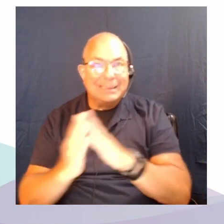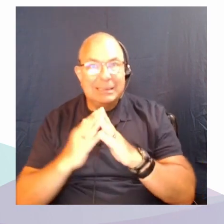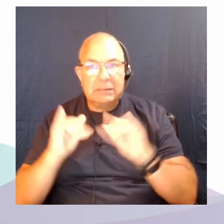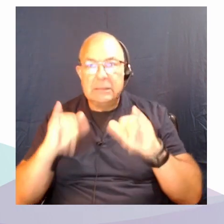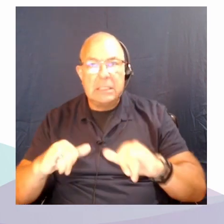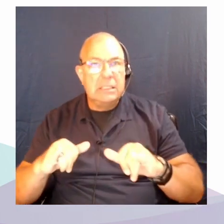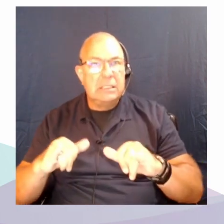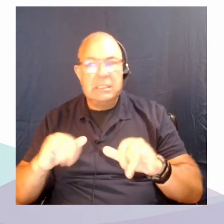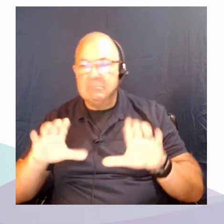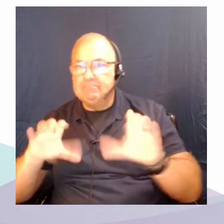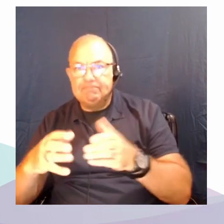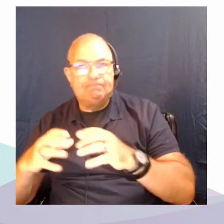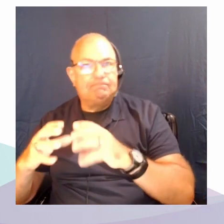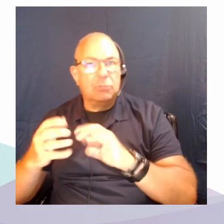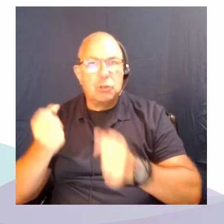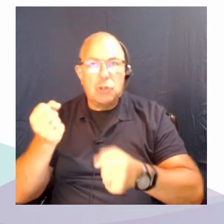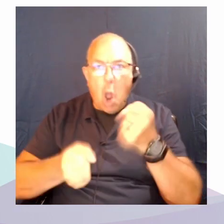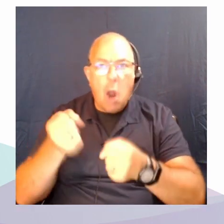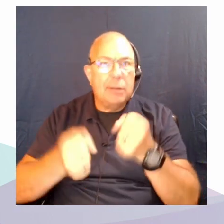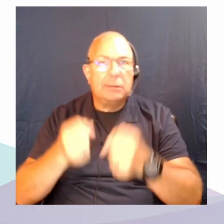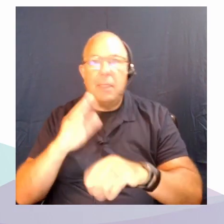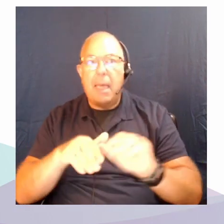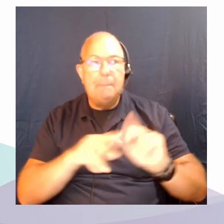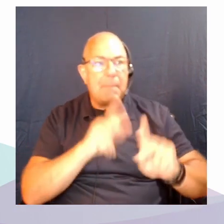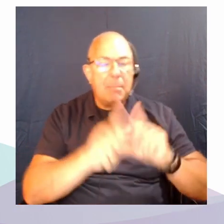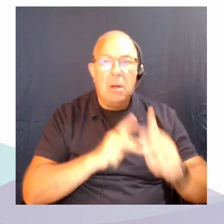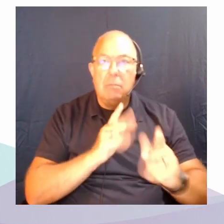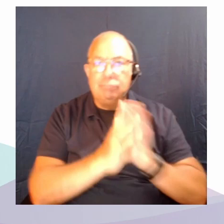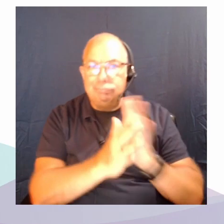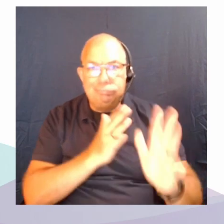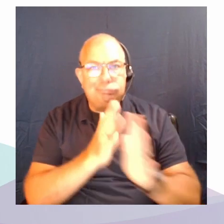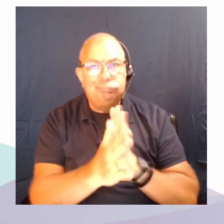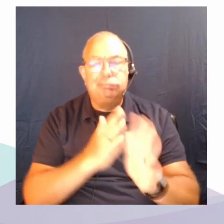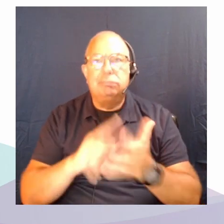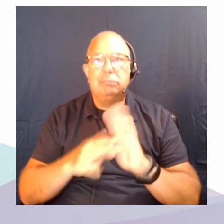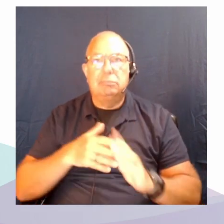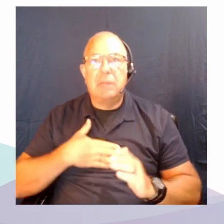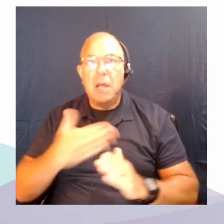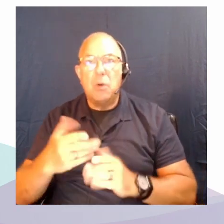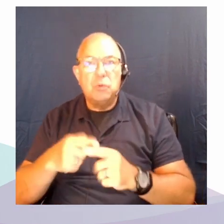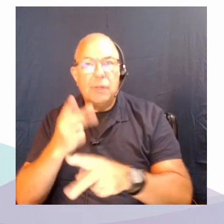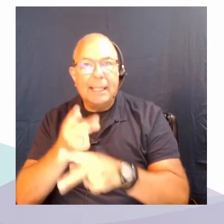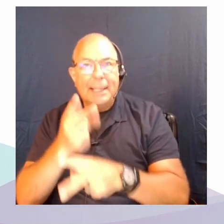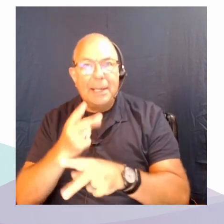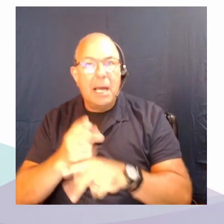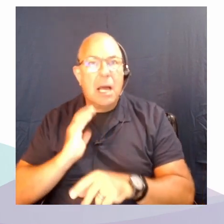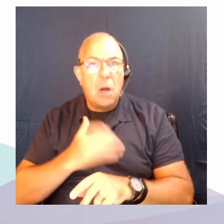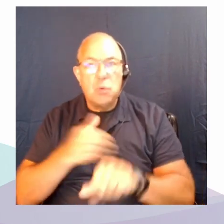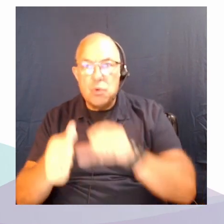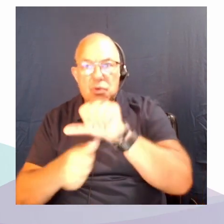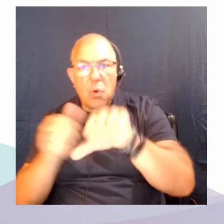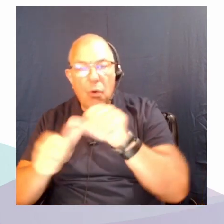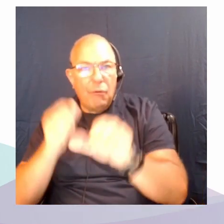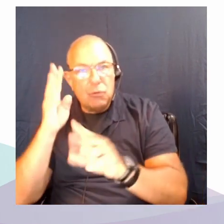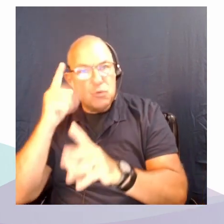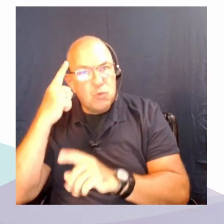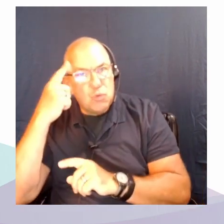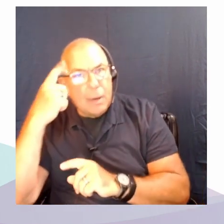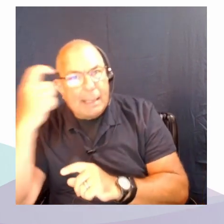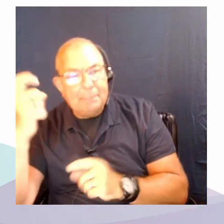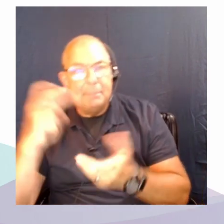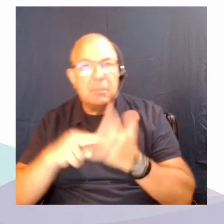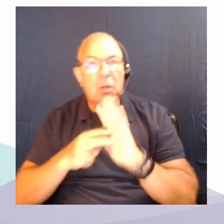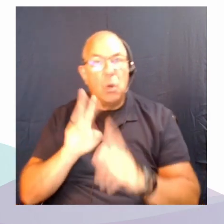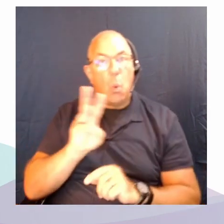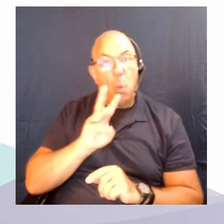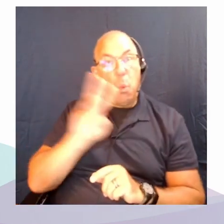cars instead of people. They allow us to sustain the infrastructures of our social fantasies. So, the Western Enlightenment fantasy that we're